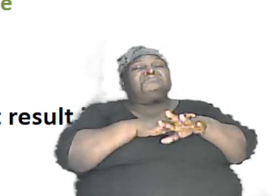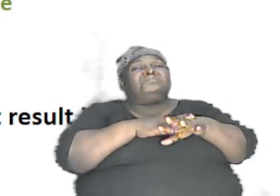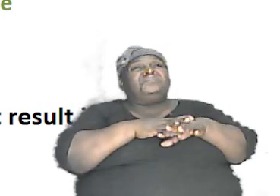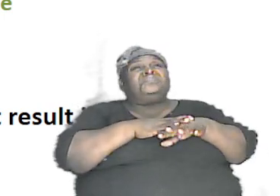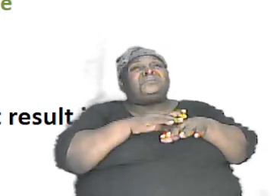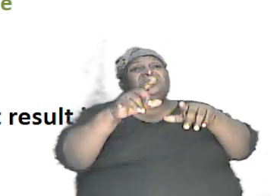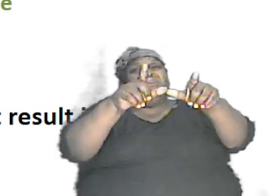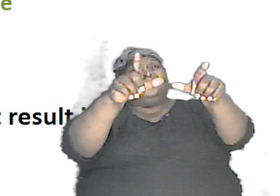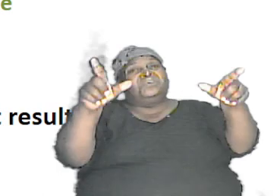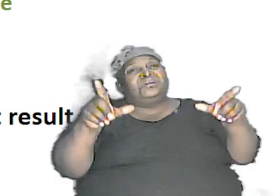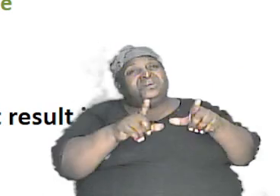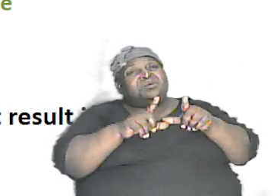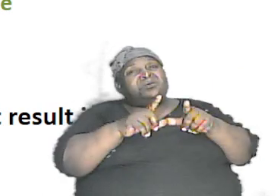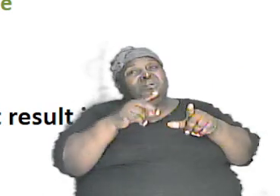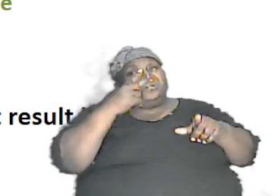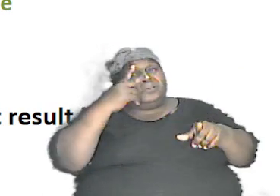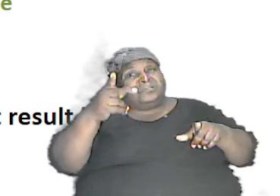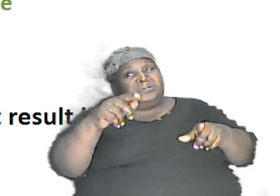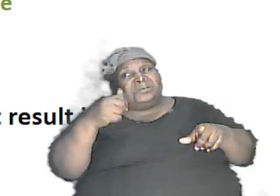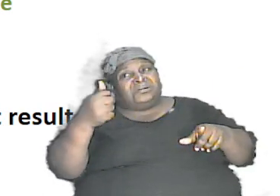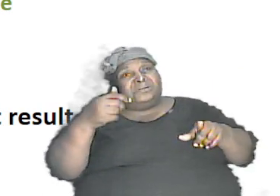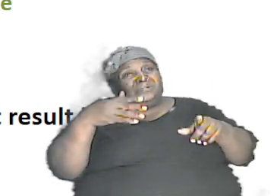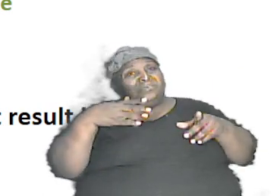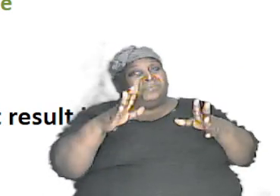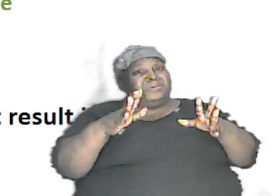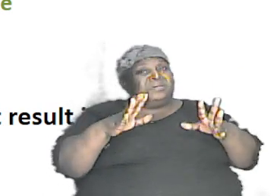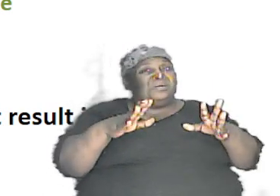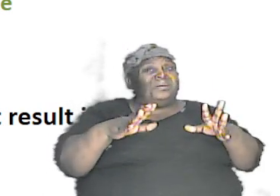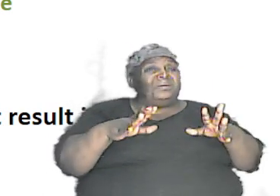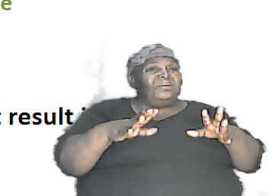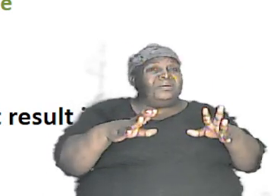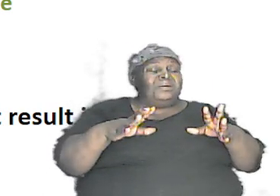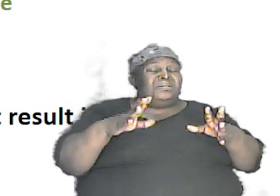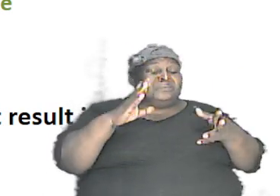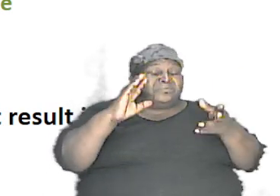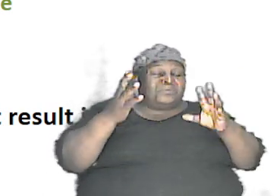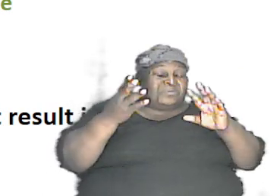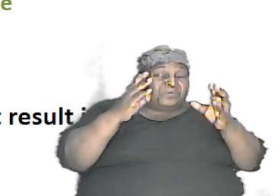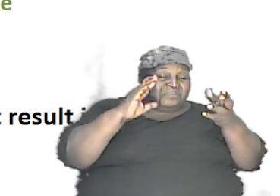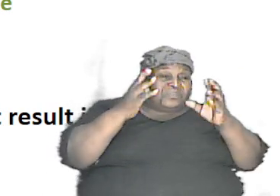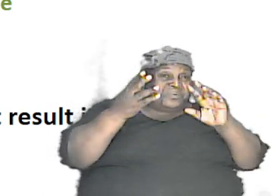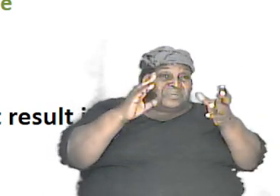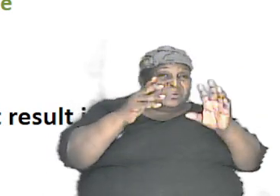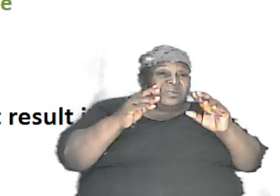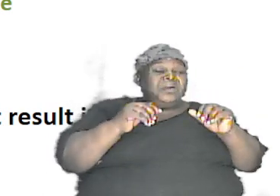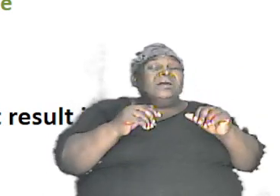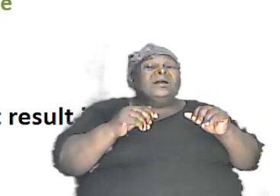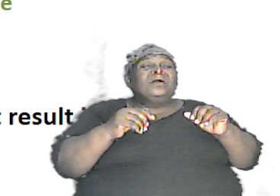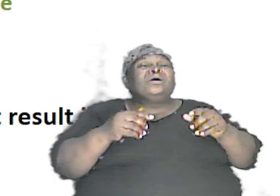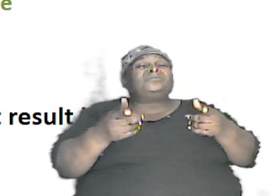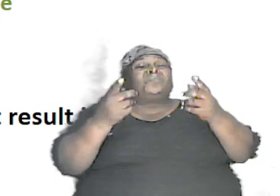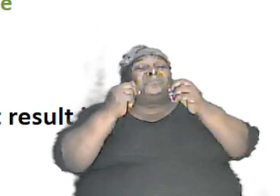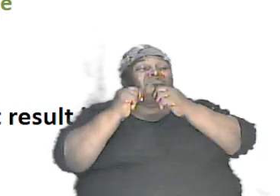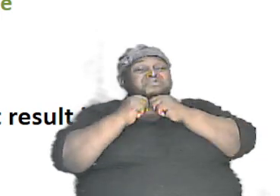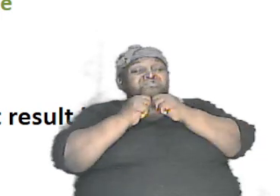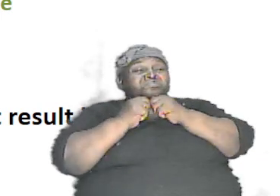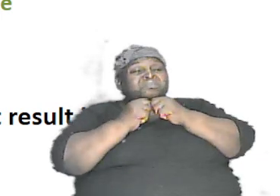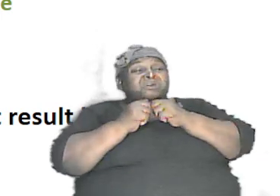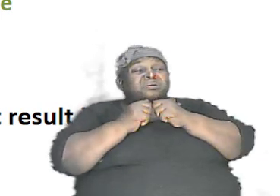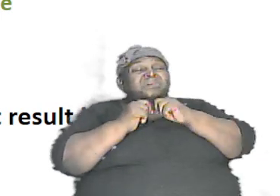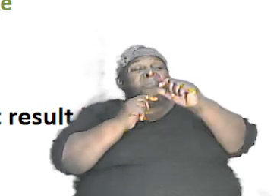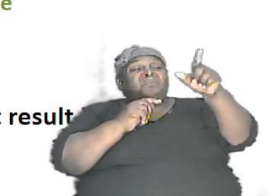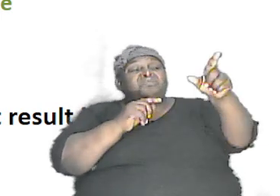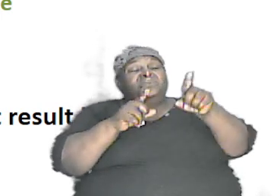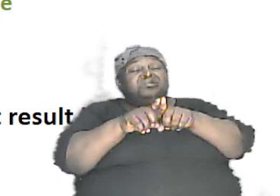that looked another way but they all looked comparable they banded themselves together and they went to another location